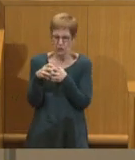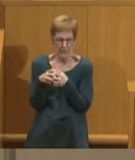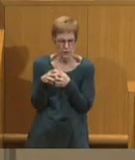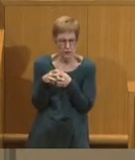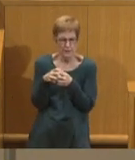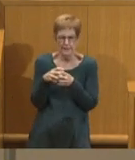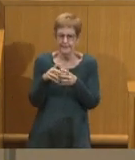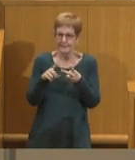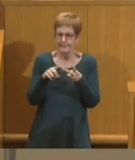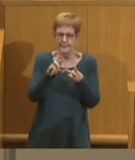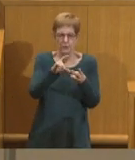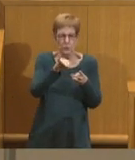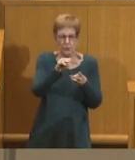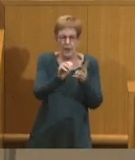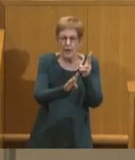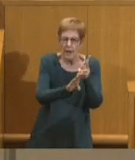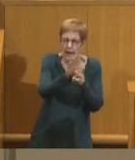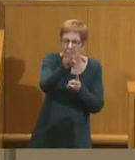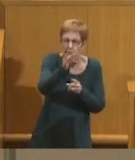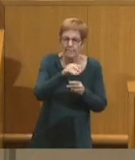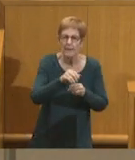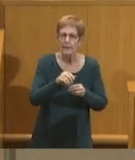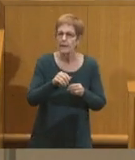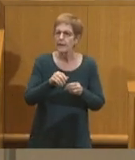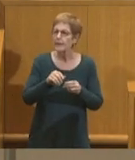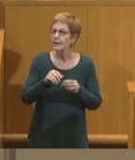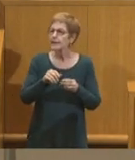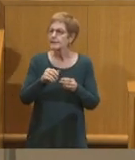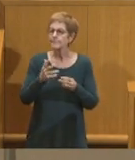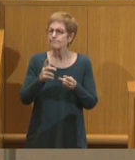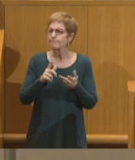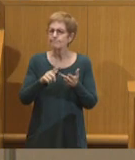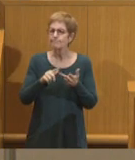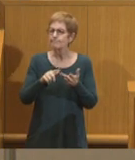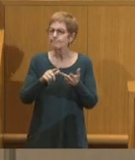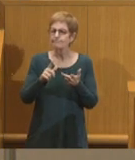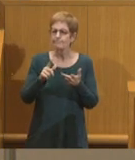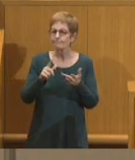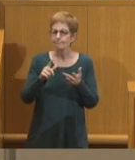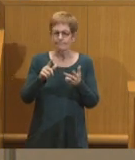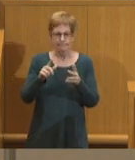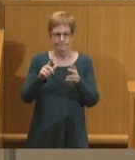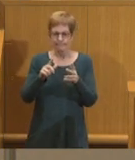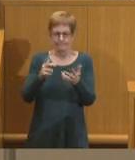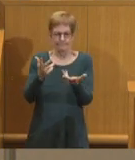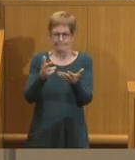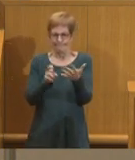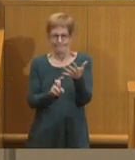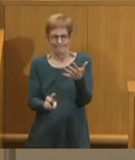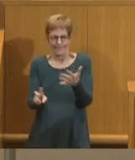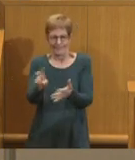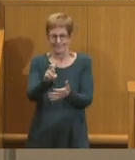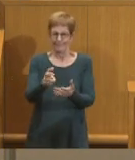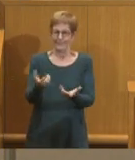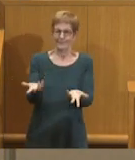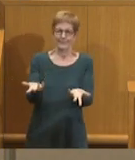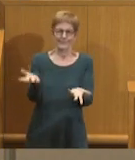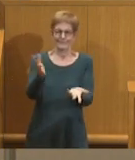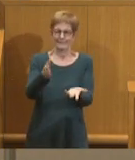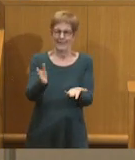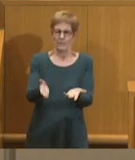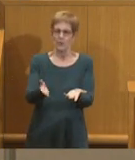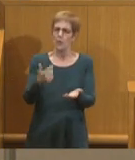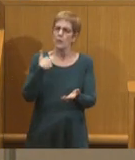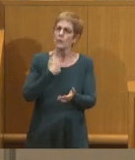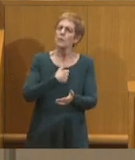crime rates, lack of upward economic mobility, we will